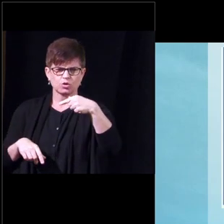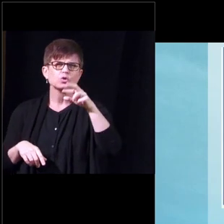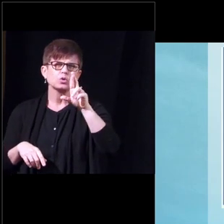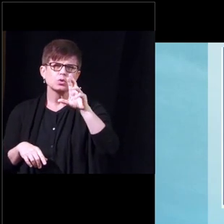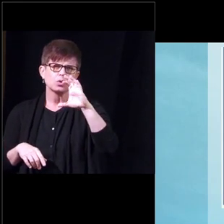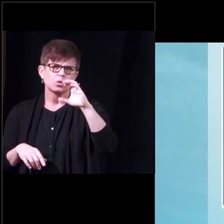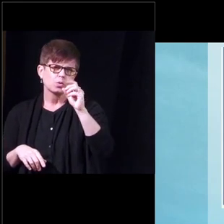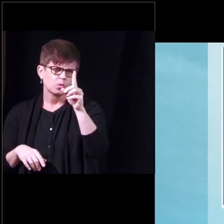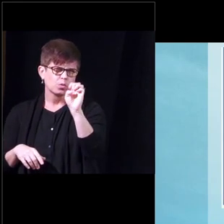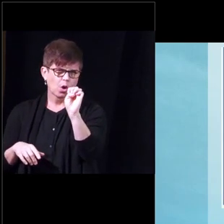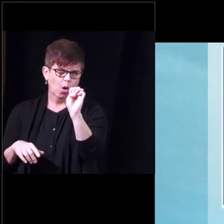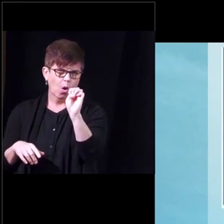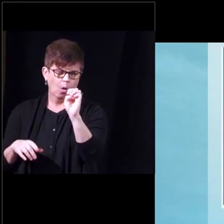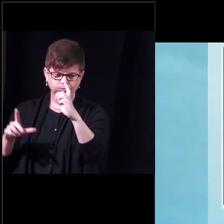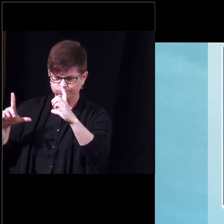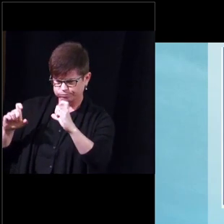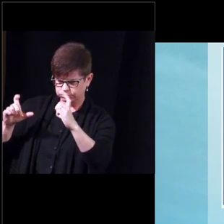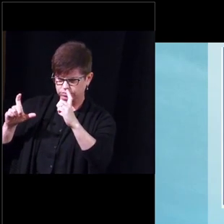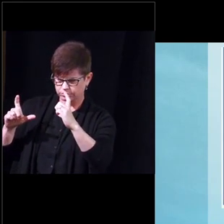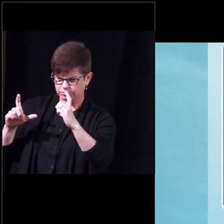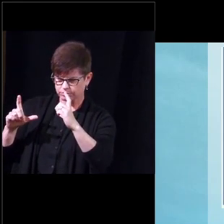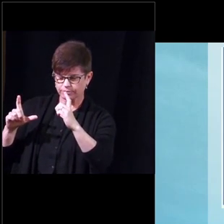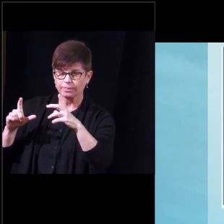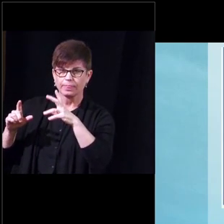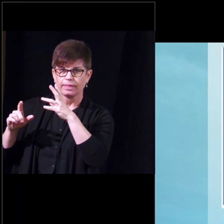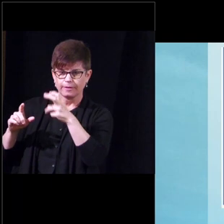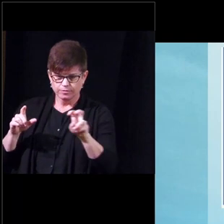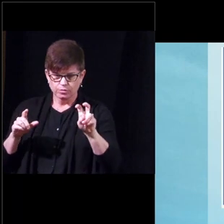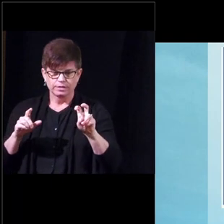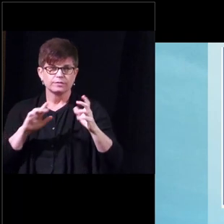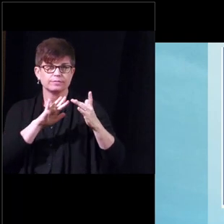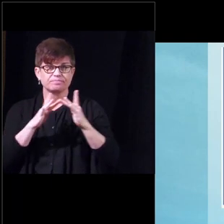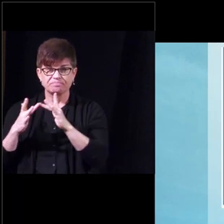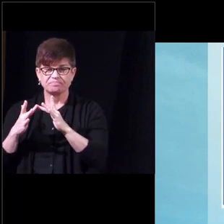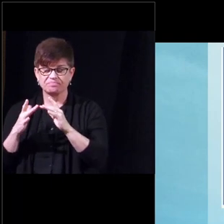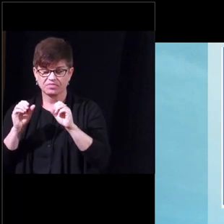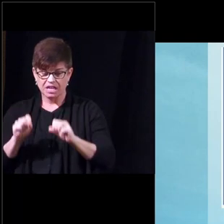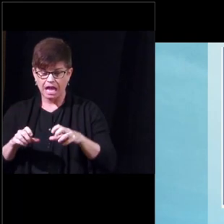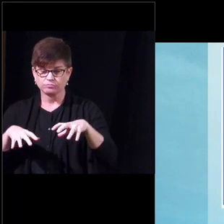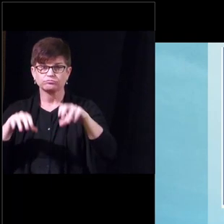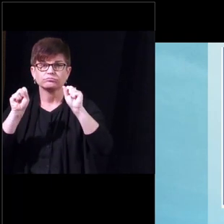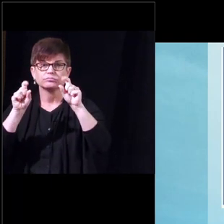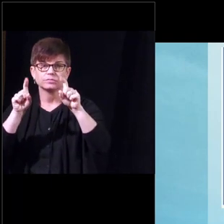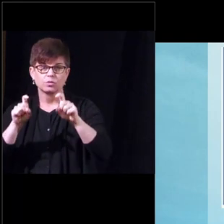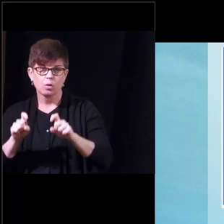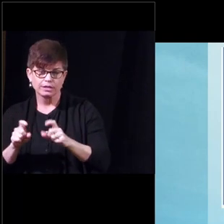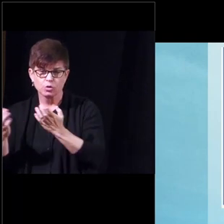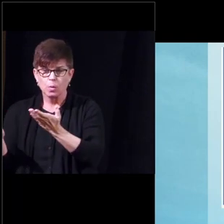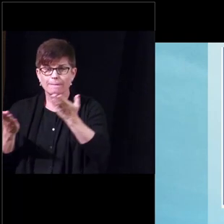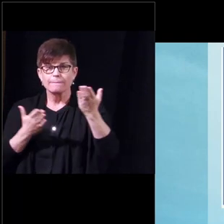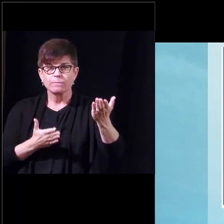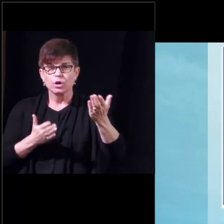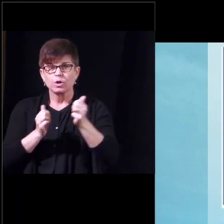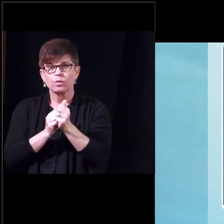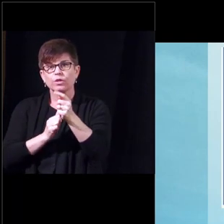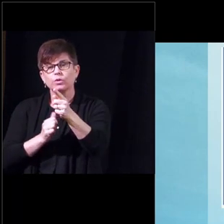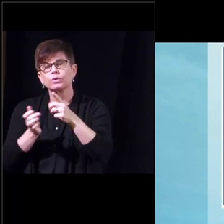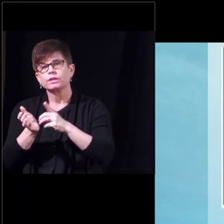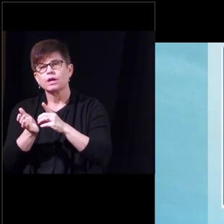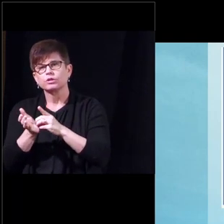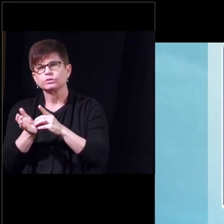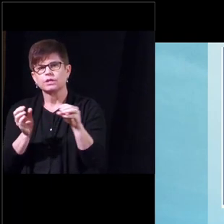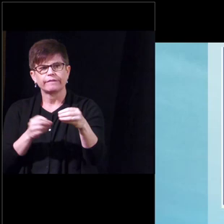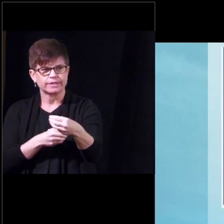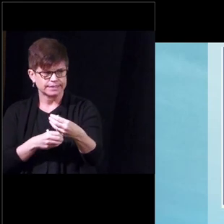uh symbol there this is a useful questionnaire to uh bring with you to your your doctor's office